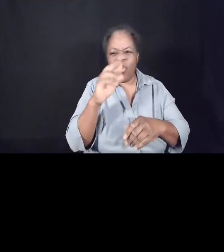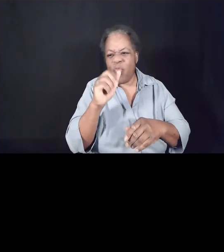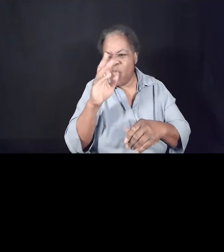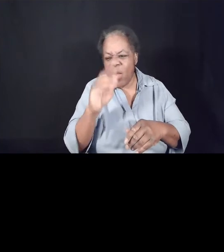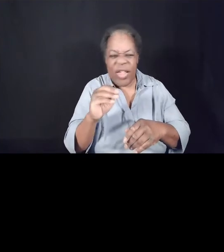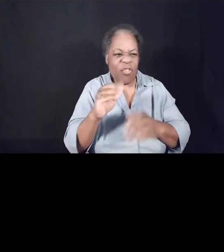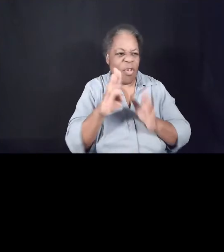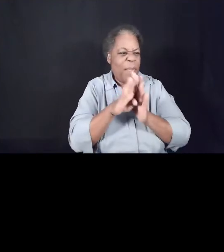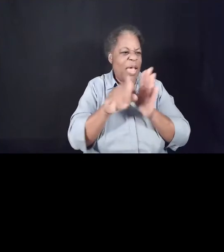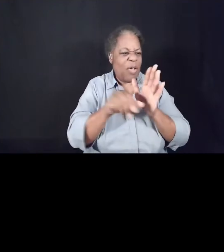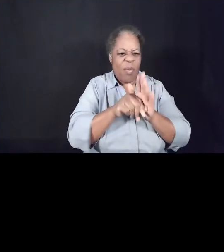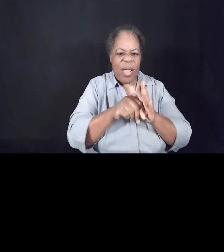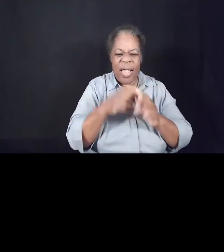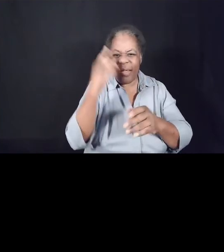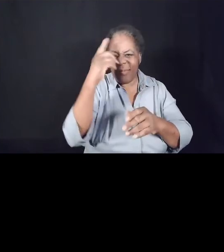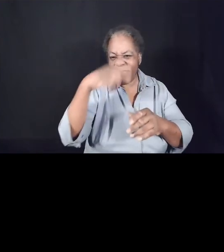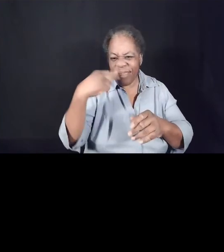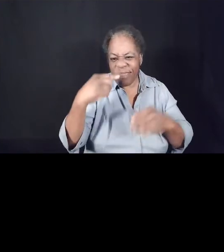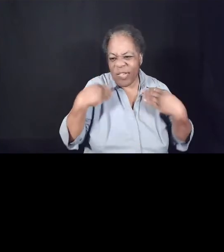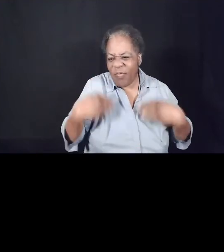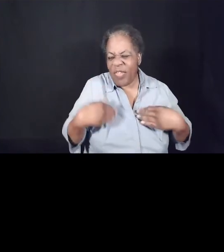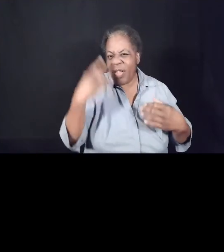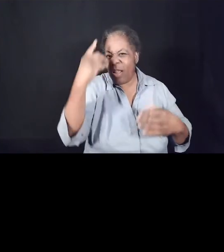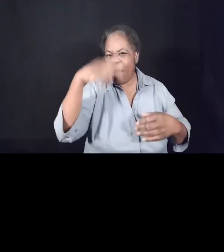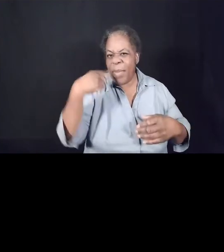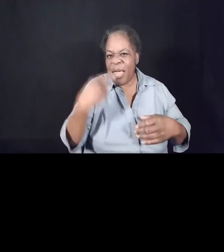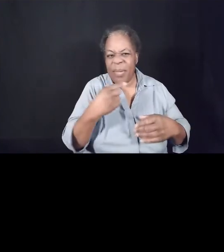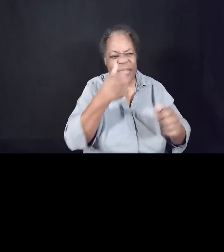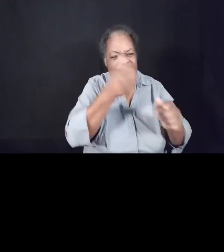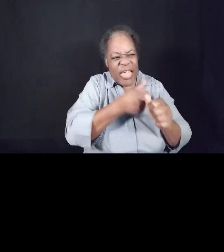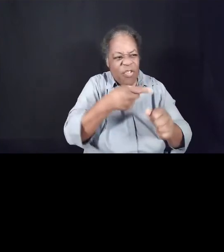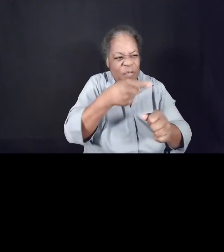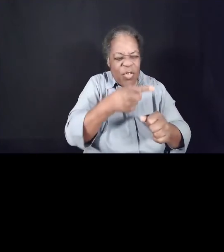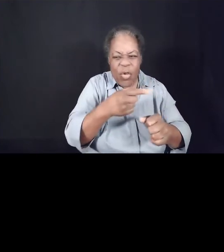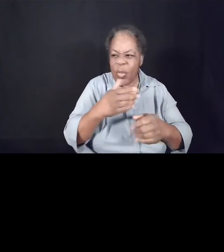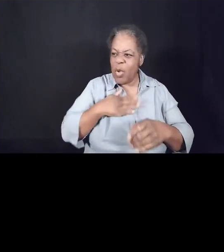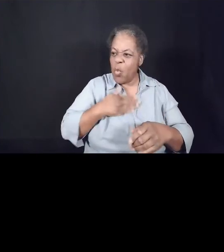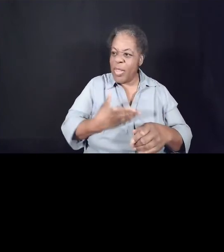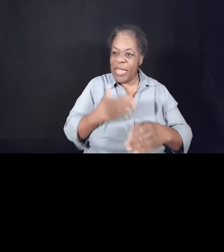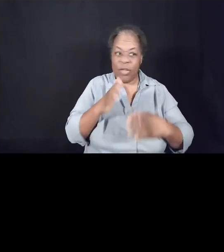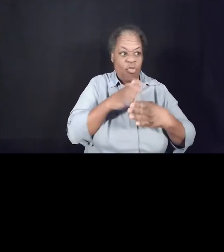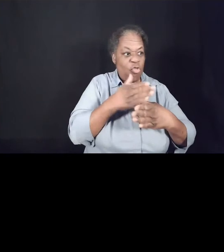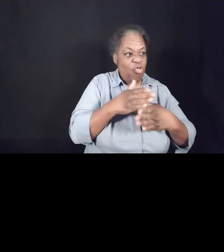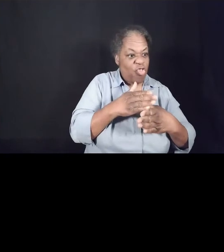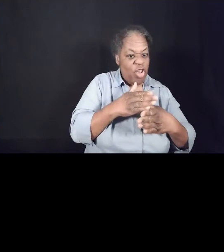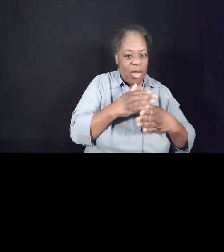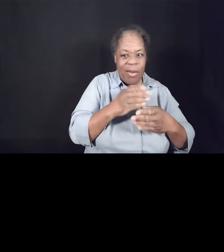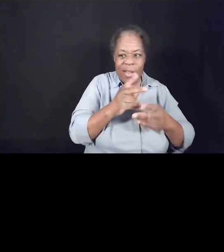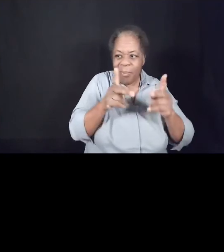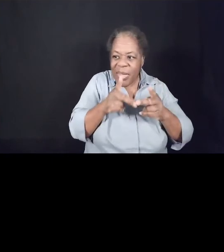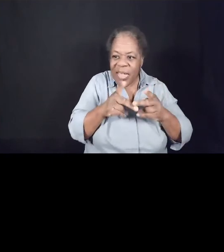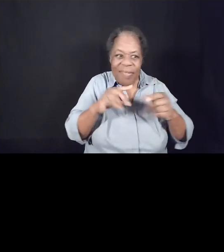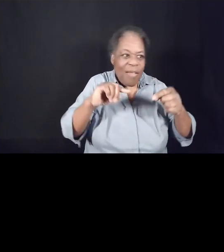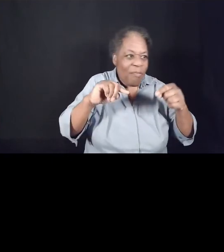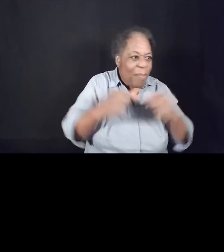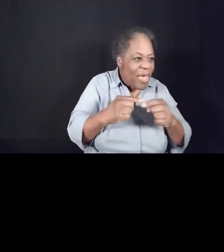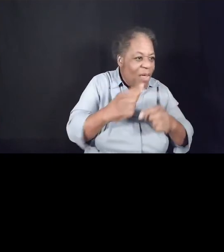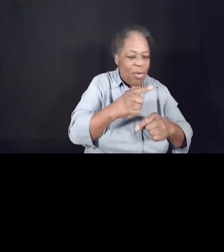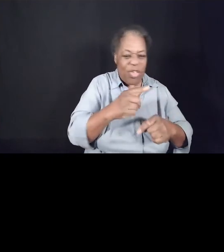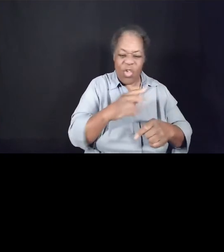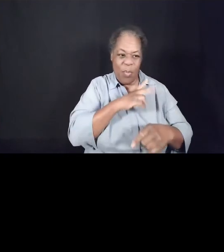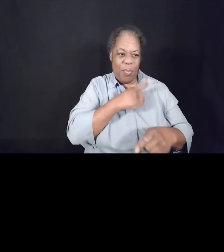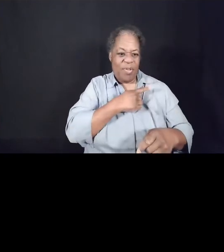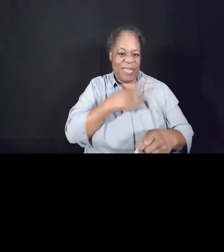appearance. I'm wondering if each of you would be willing to share a place of pain where you personally experienced